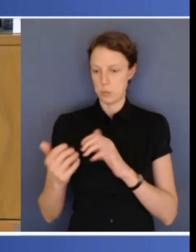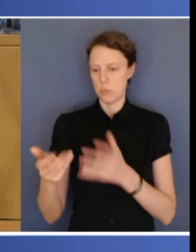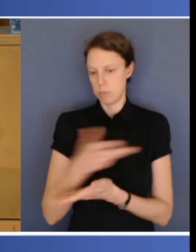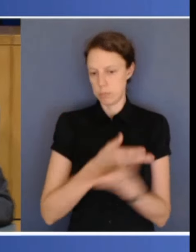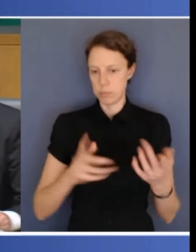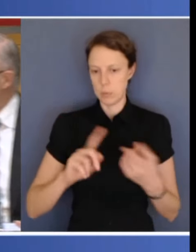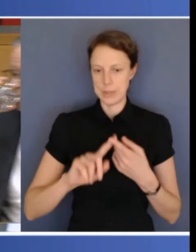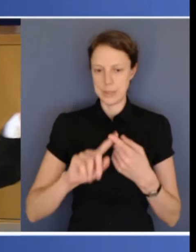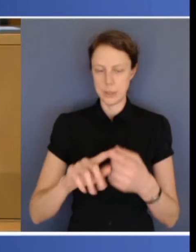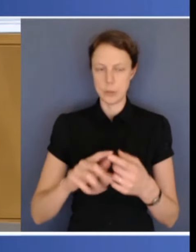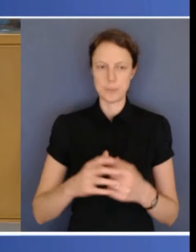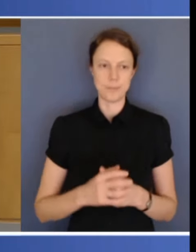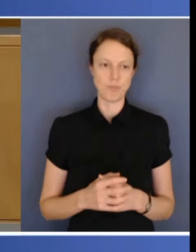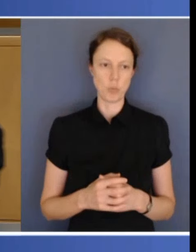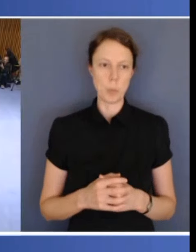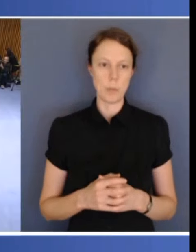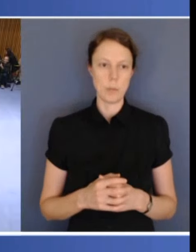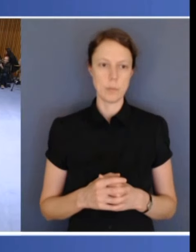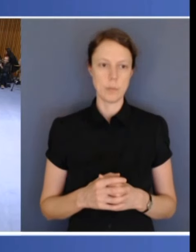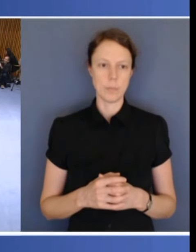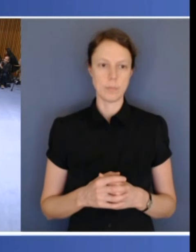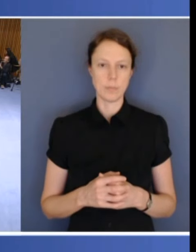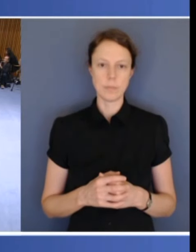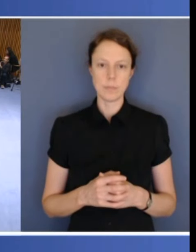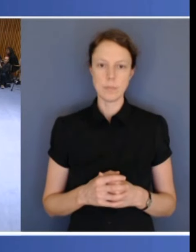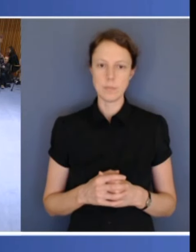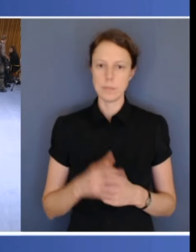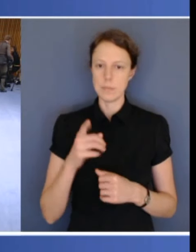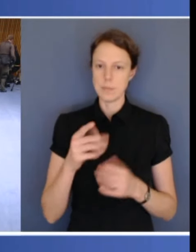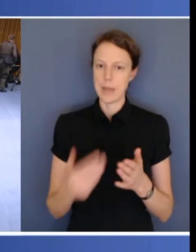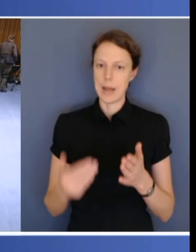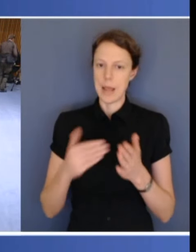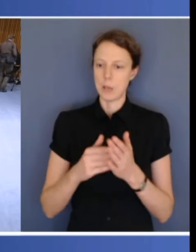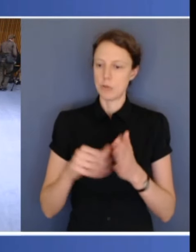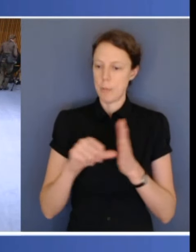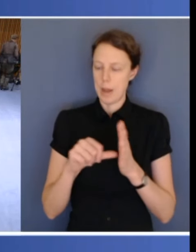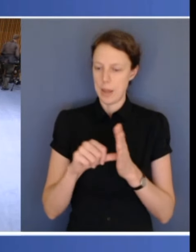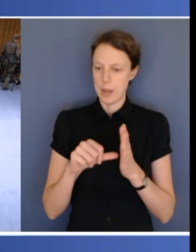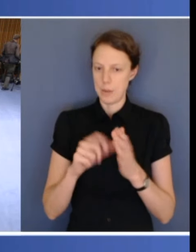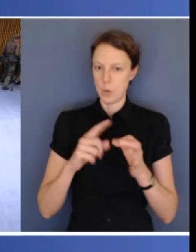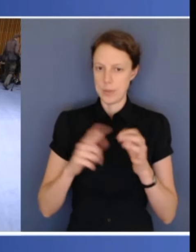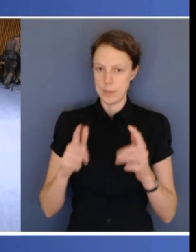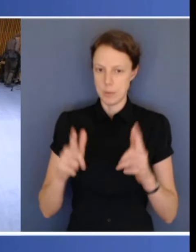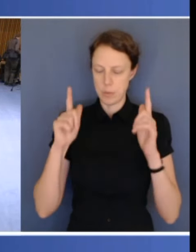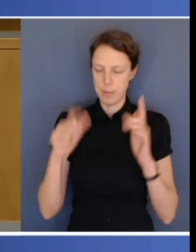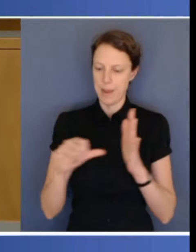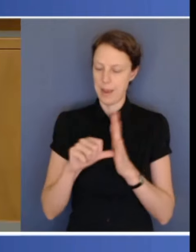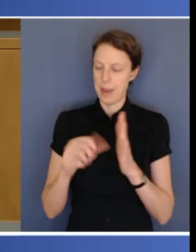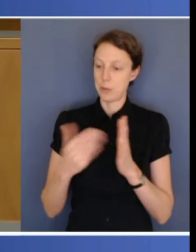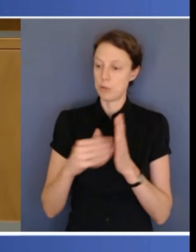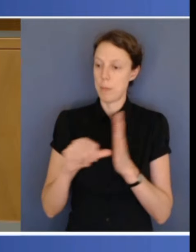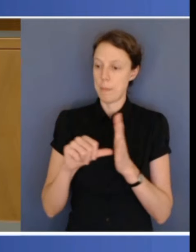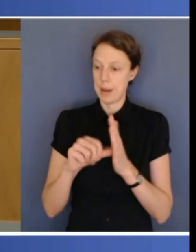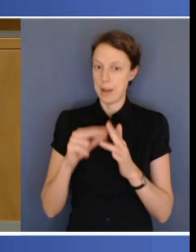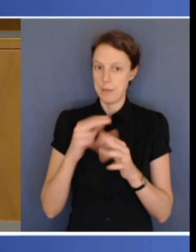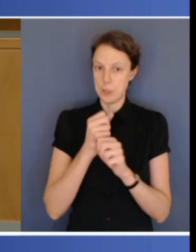money for the GST over three years, we absolutely welcome that. And in relation to the infrastructure, the